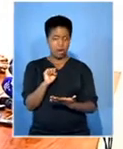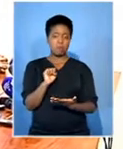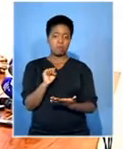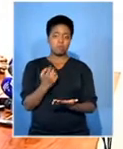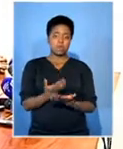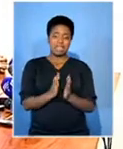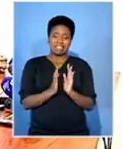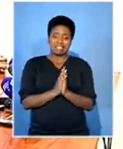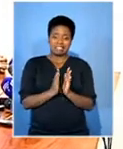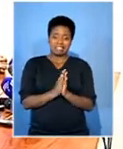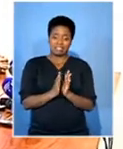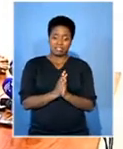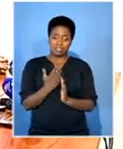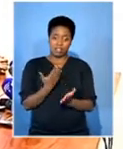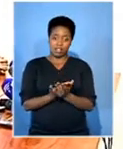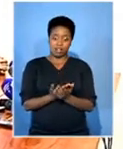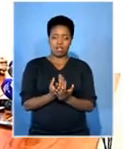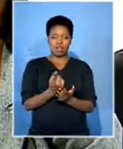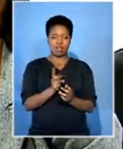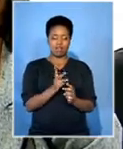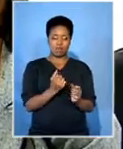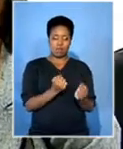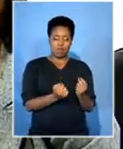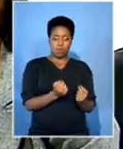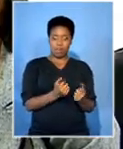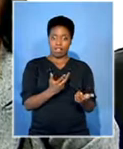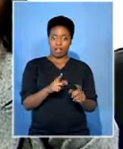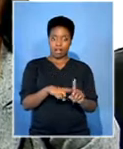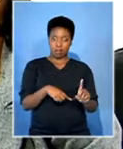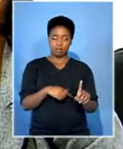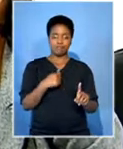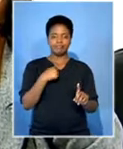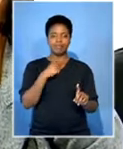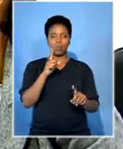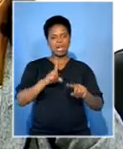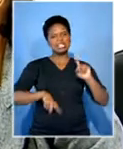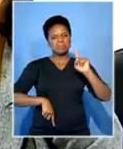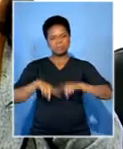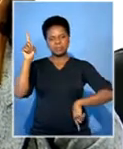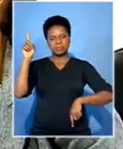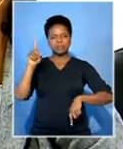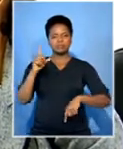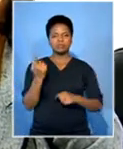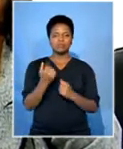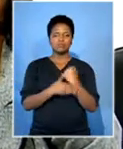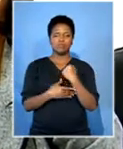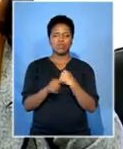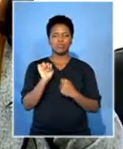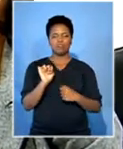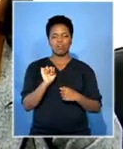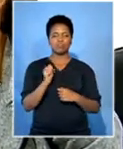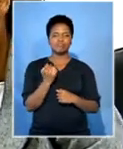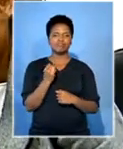ask for a judicial review in an ordinary court, failing that, he will be deported immediately. Patricia